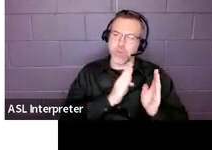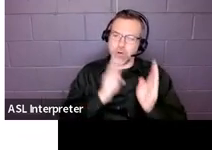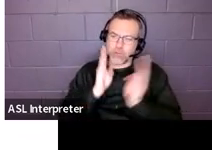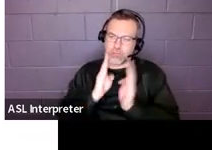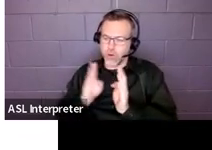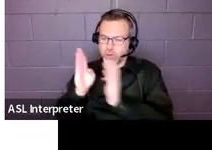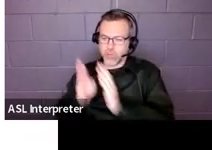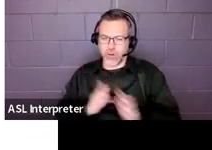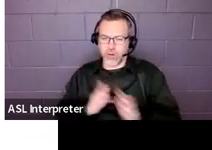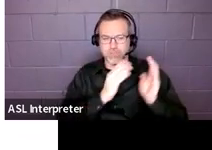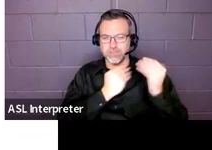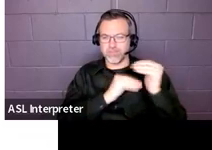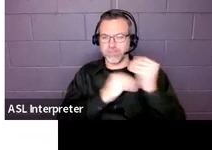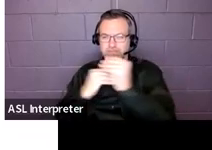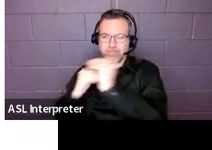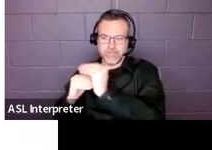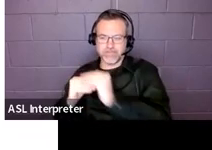purposes.